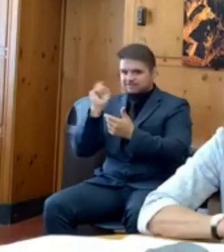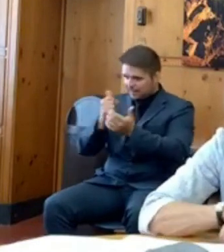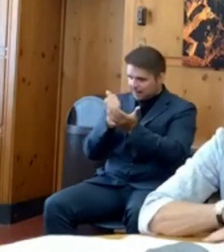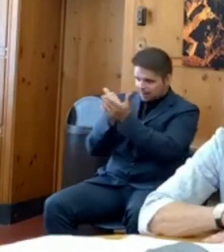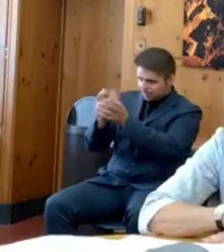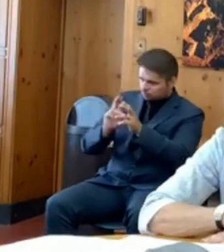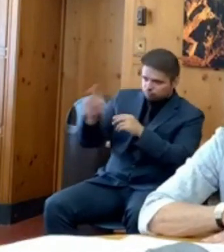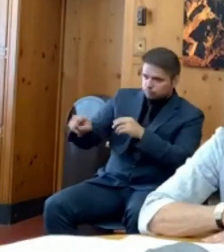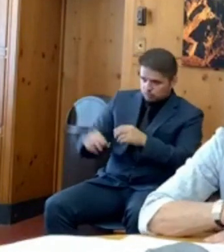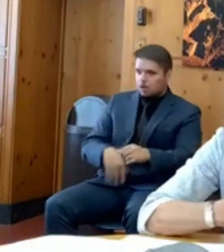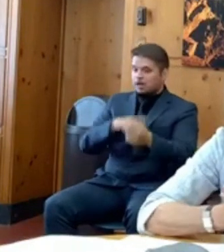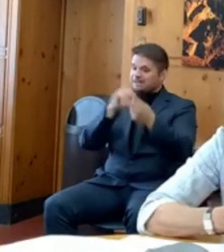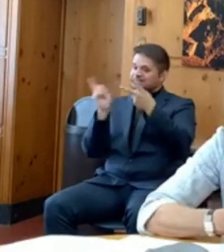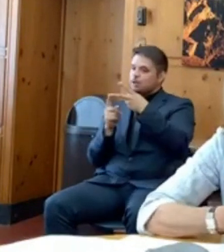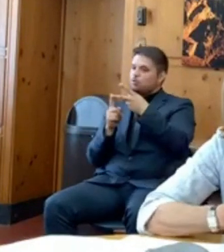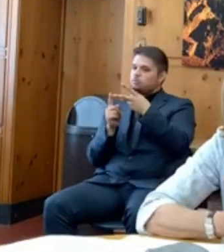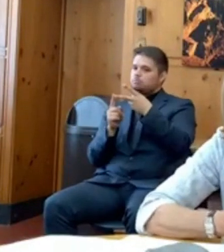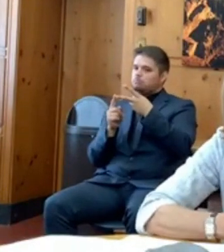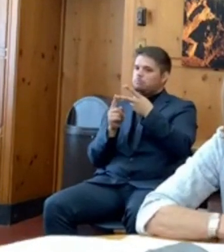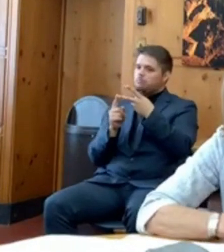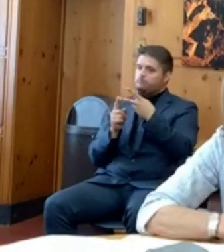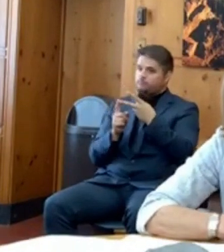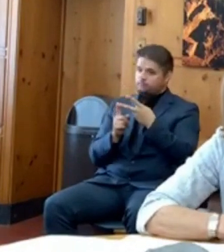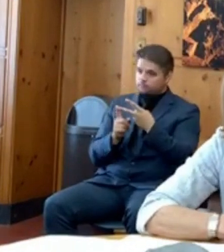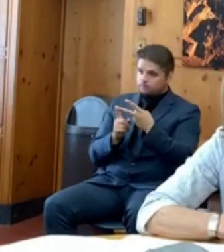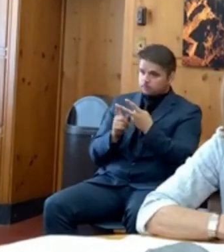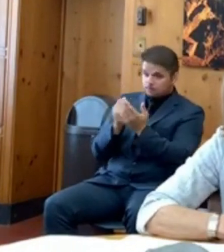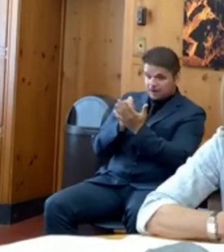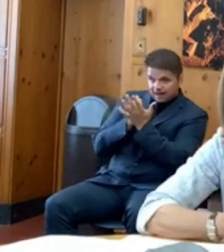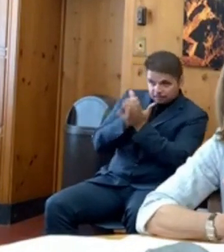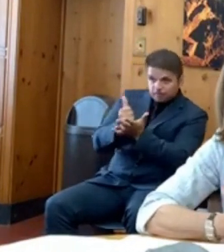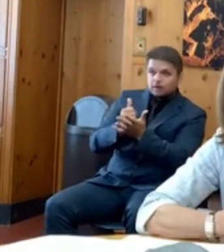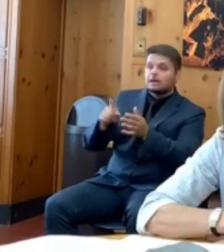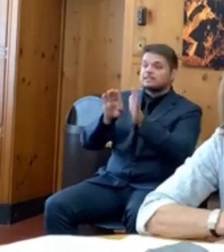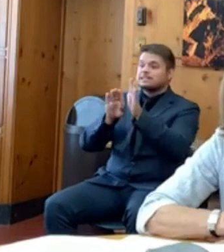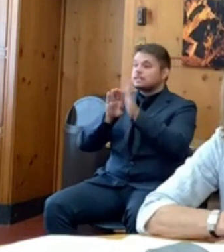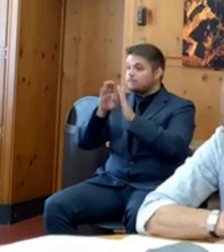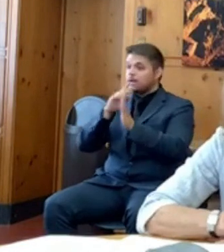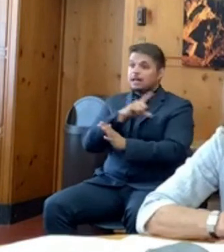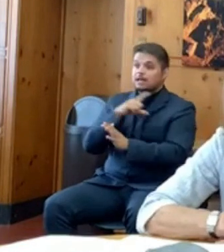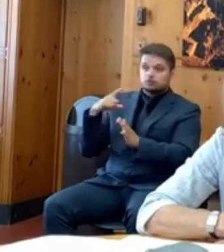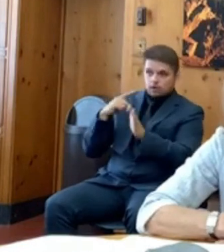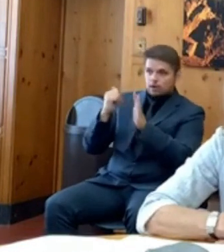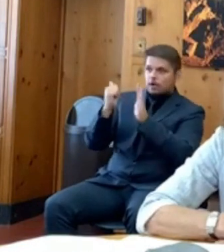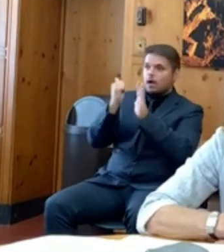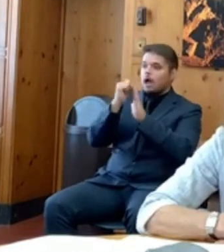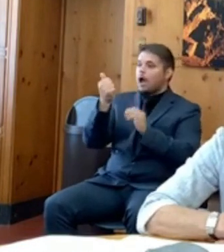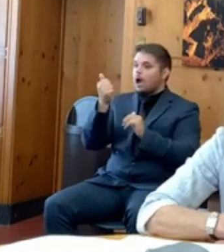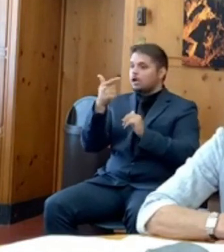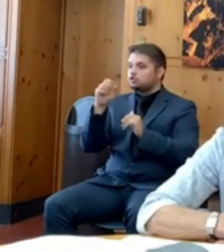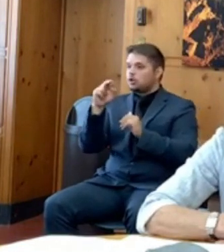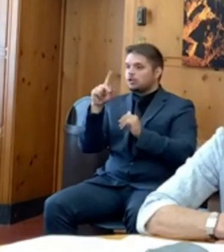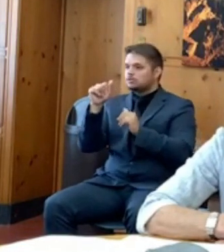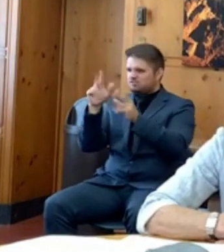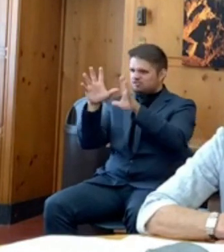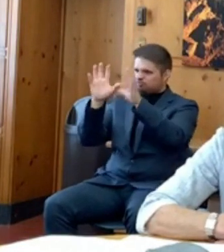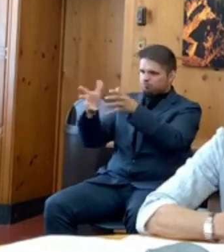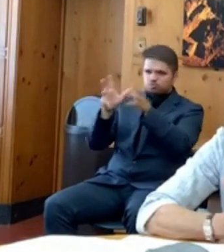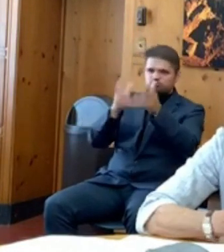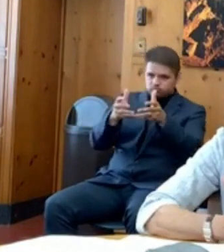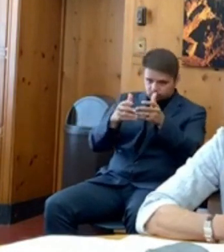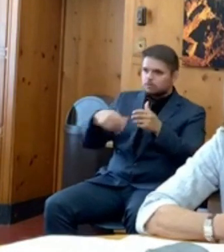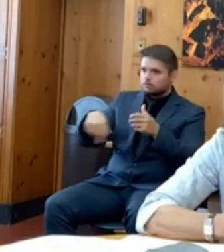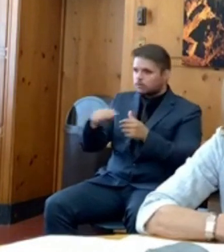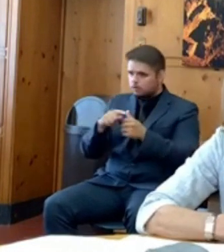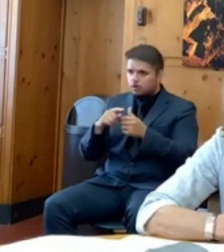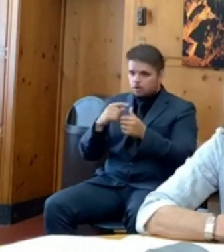legislative agenda. Our legislative agenda and obviously the budget were in process when the pandemic happened.